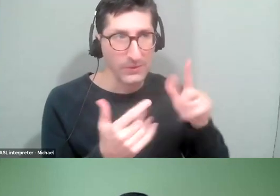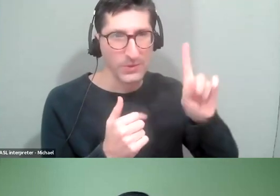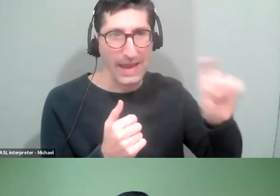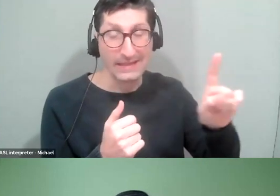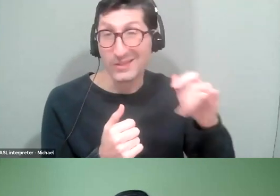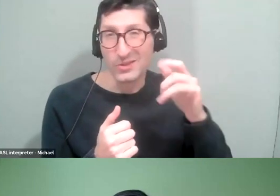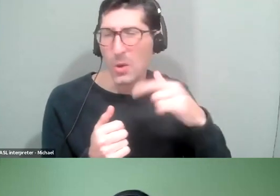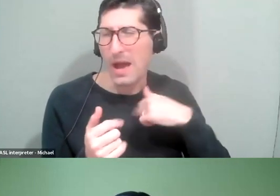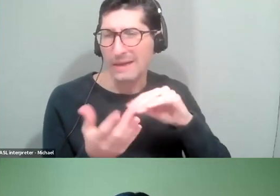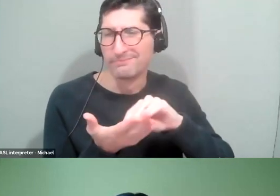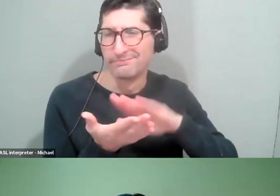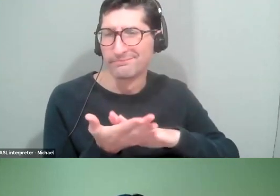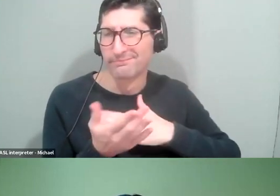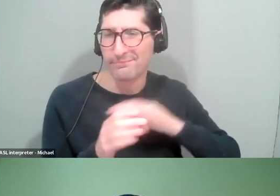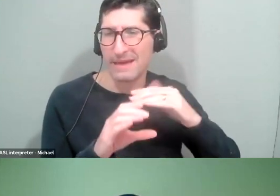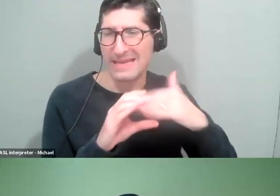something, I will find out.